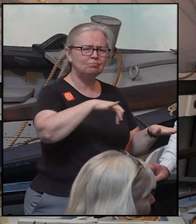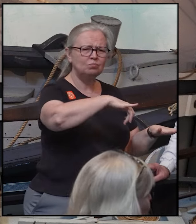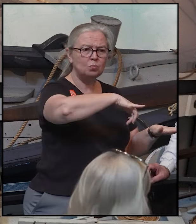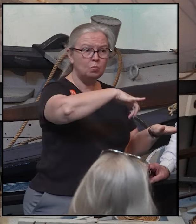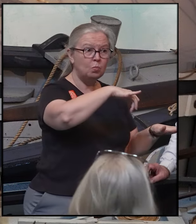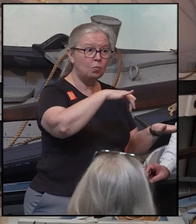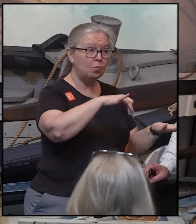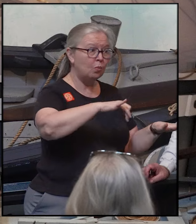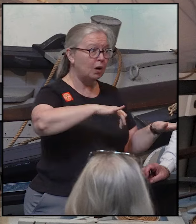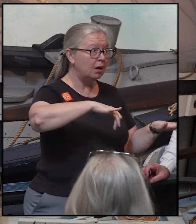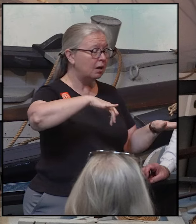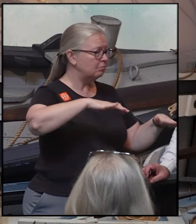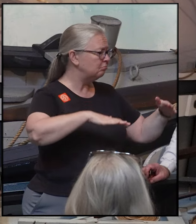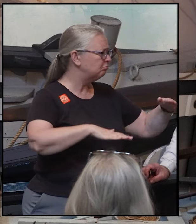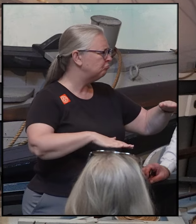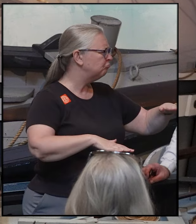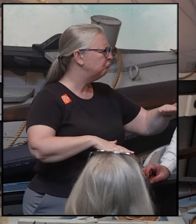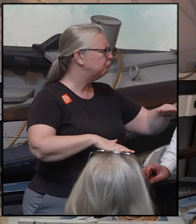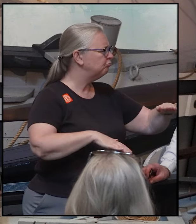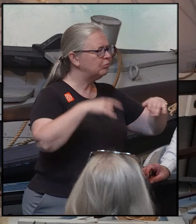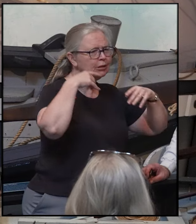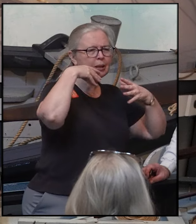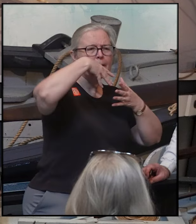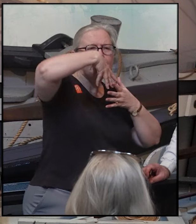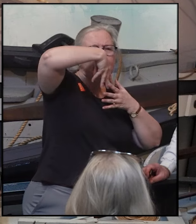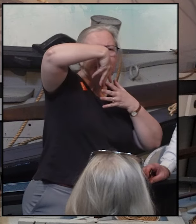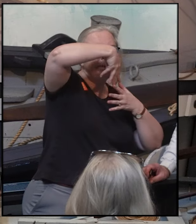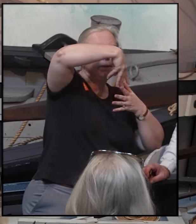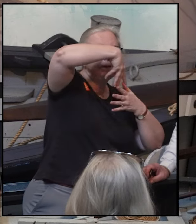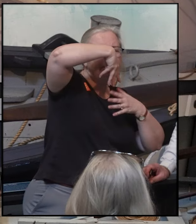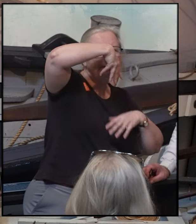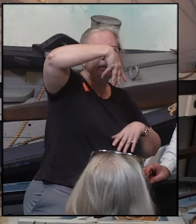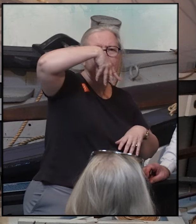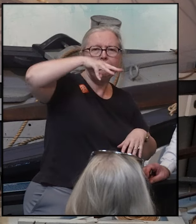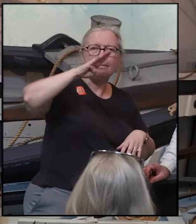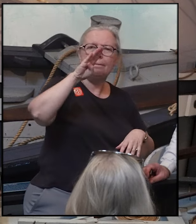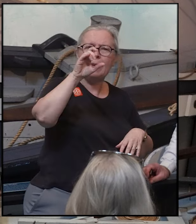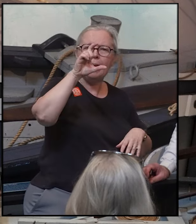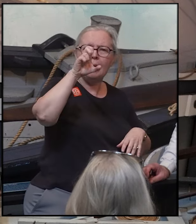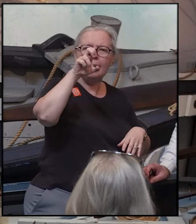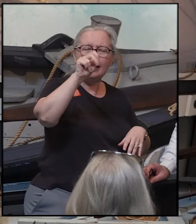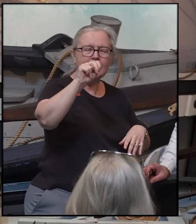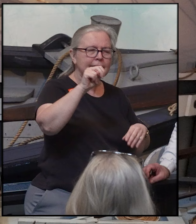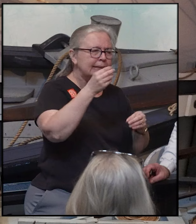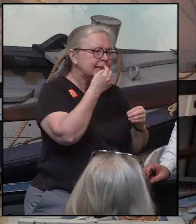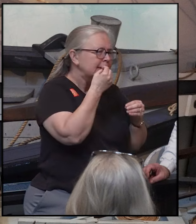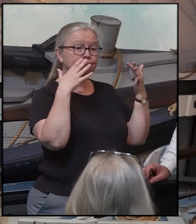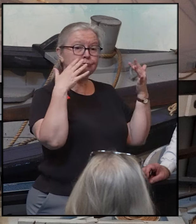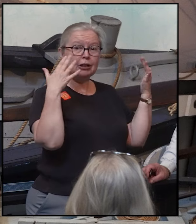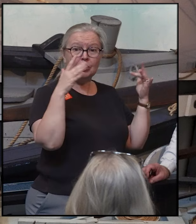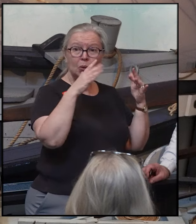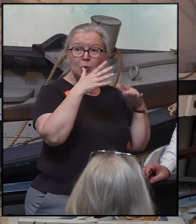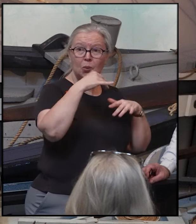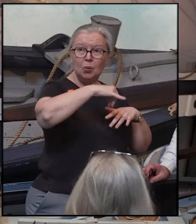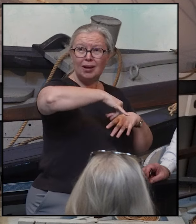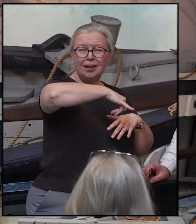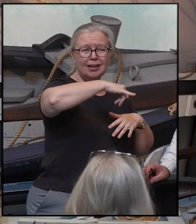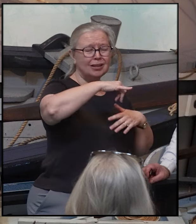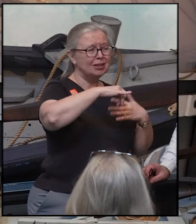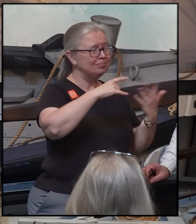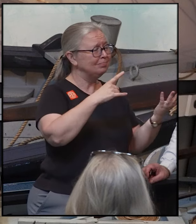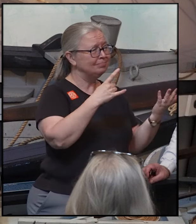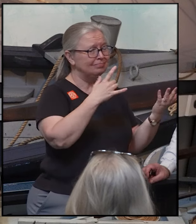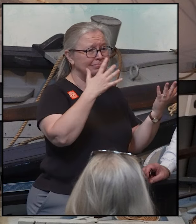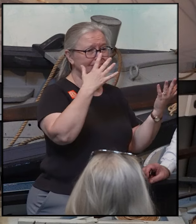skims along the surface. It's a baleen whale. It eats little urchins and shrimp. Unfortunately,